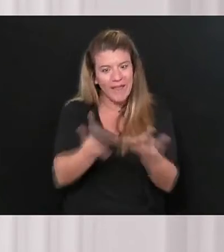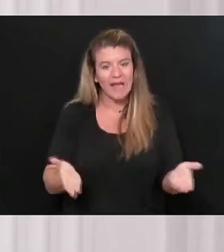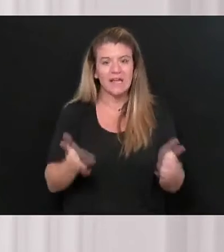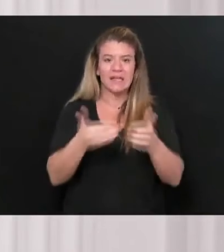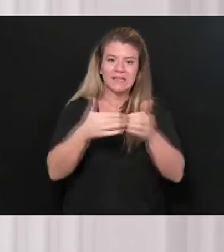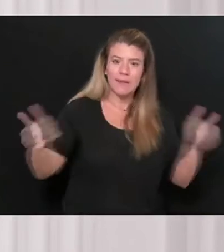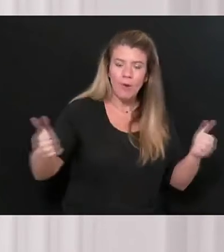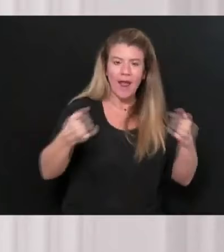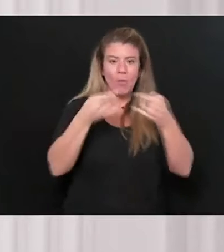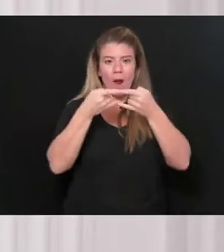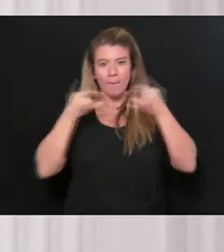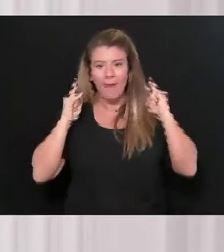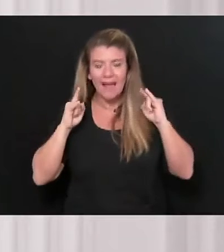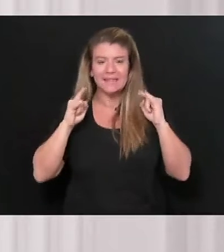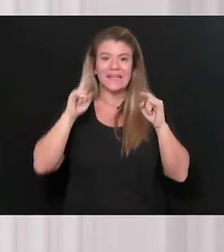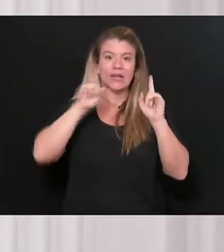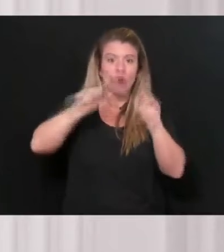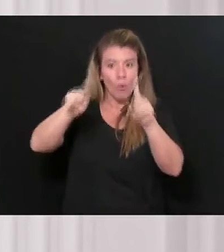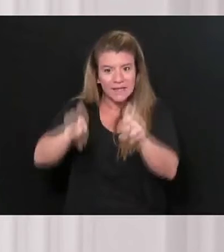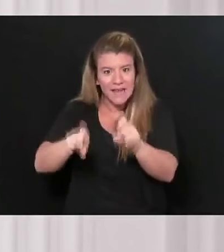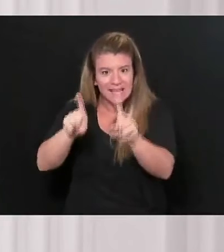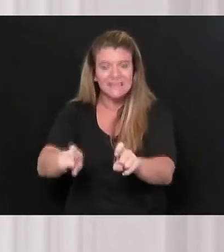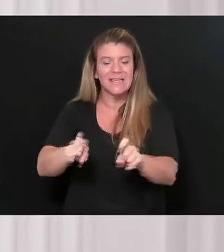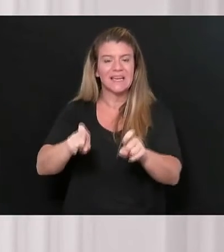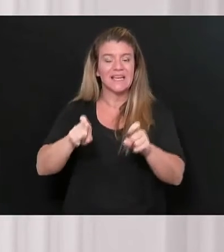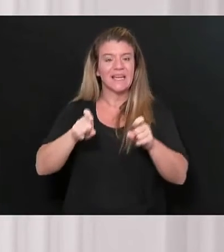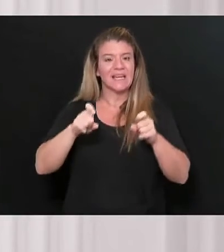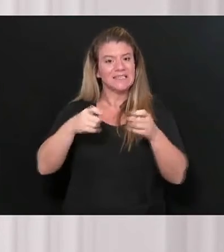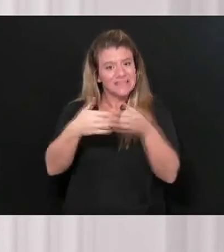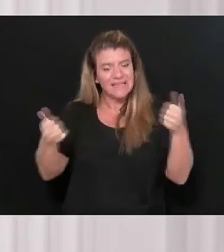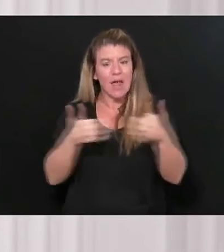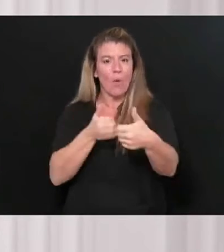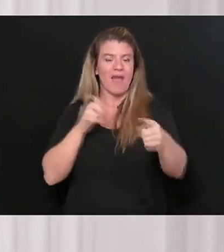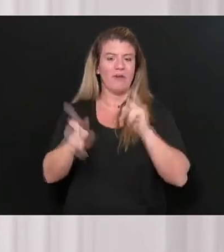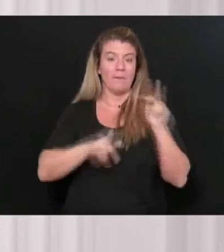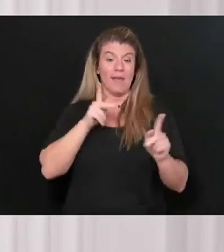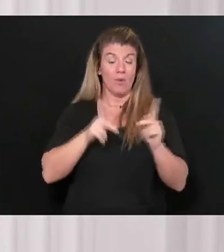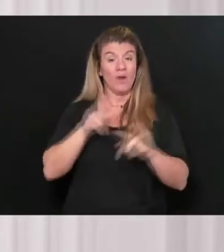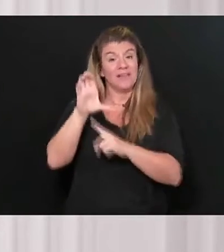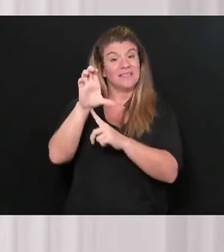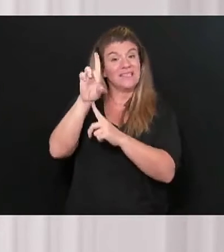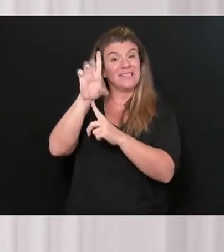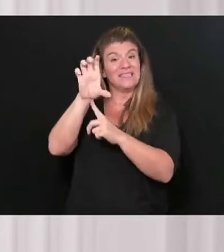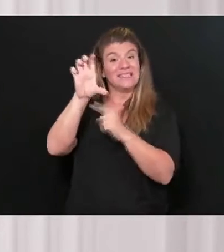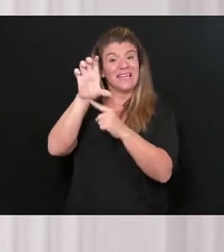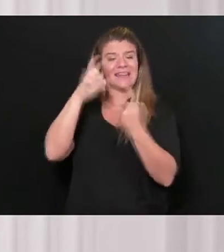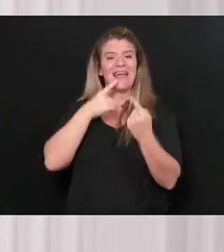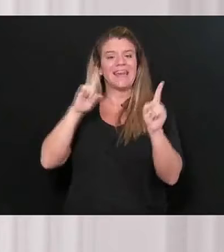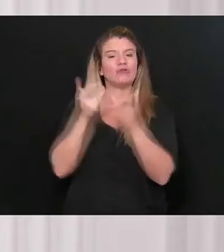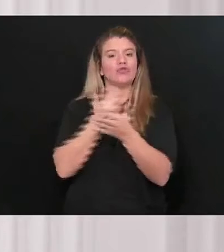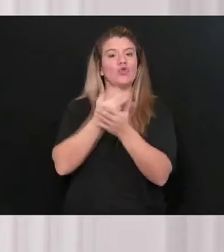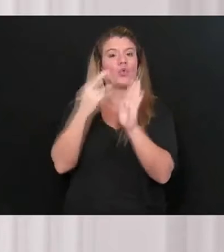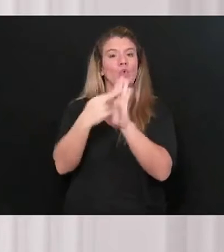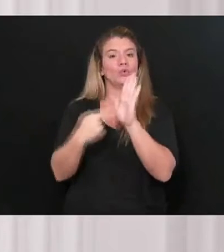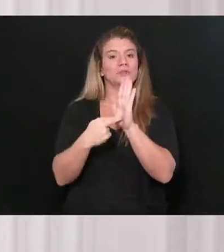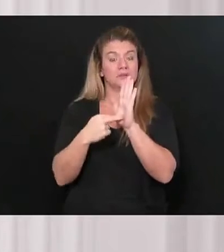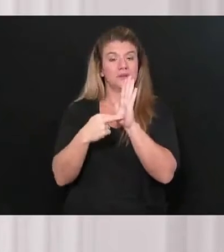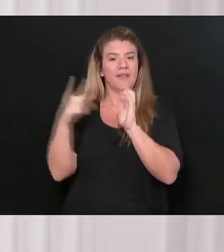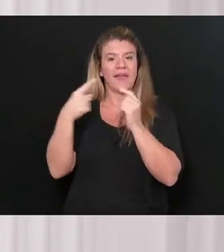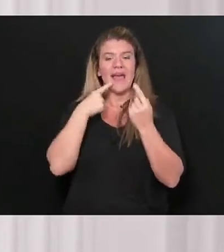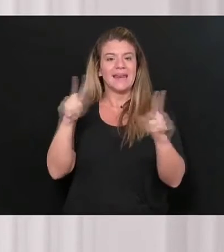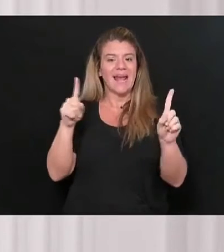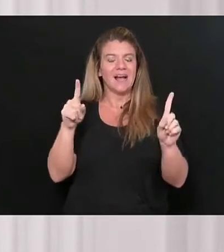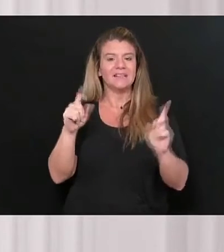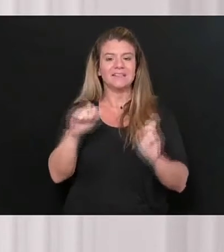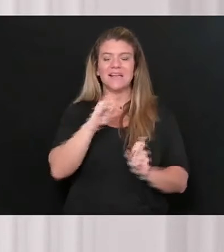to get tested, to wear your mask, to stay physically distanced. And the CDC just came out with new guidelines that said it wasn't